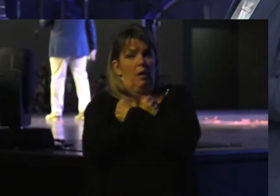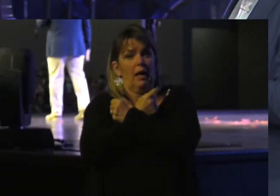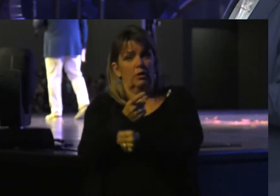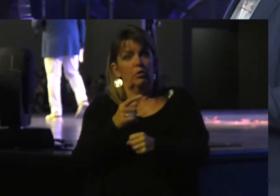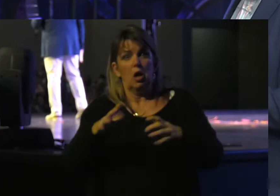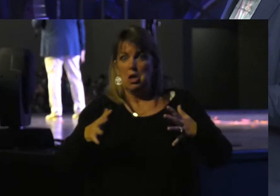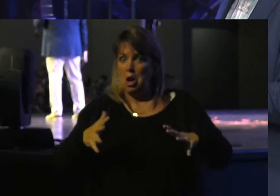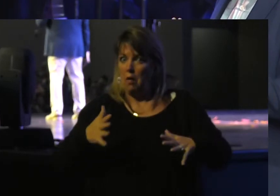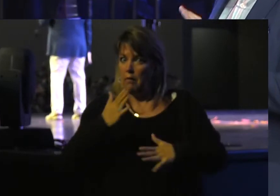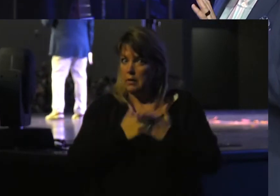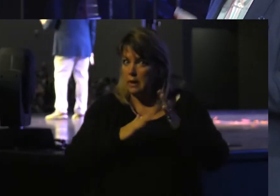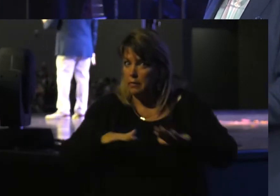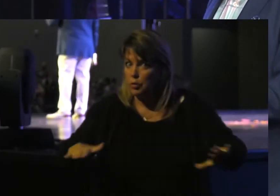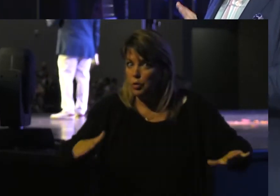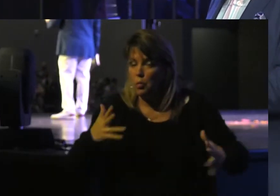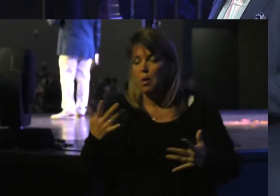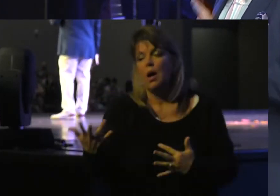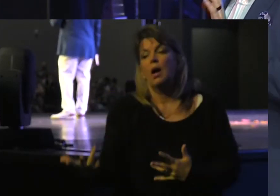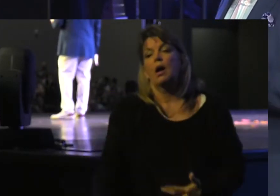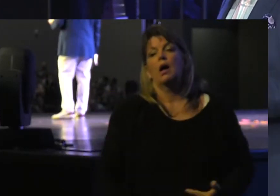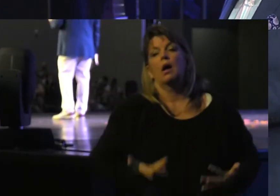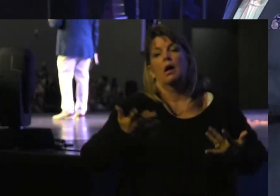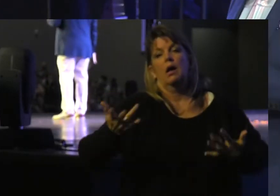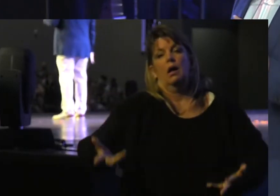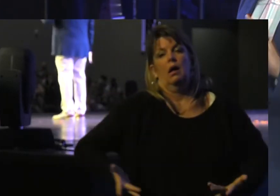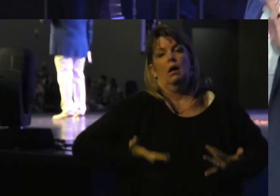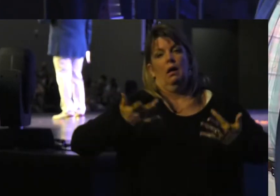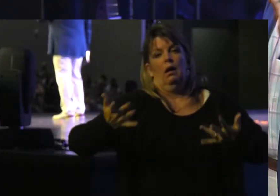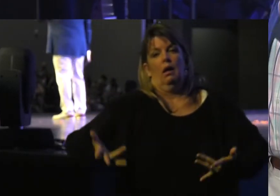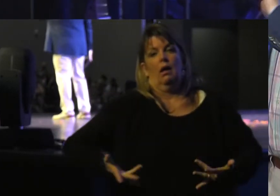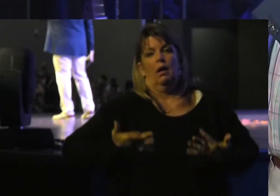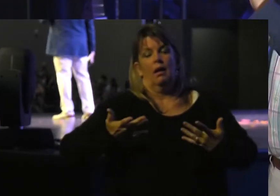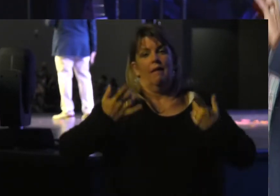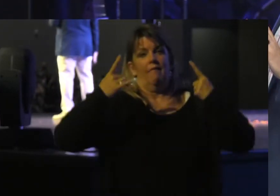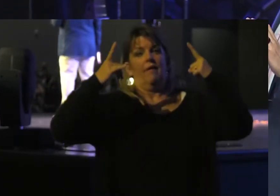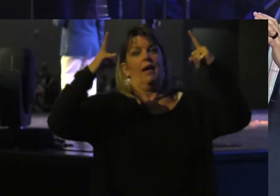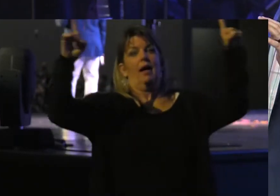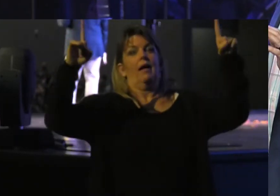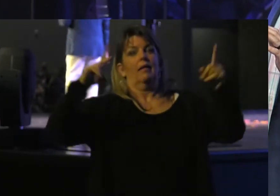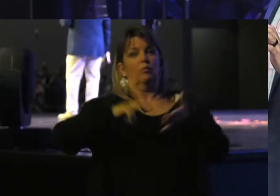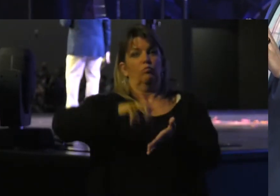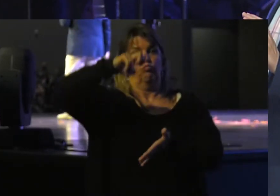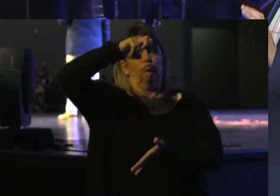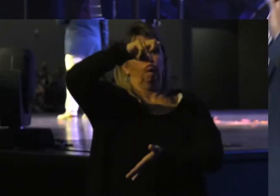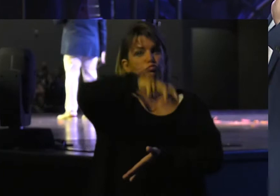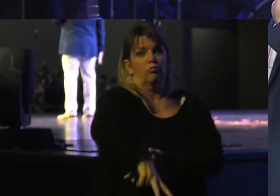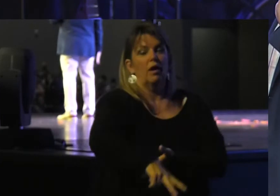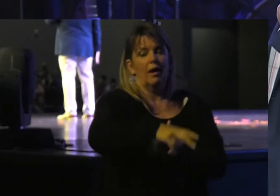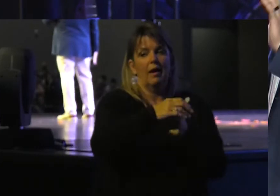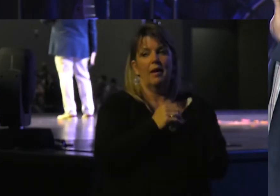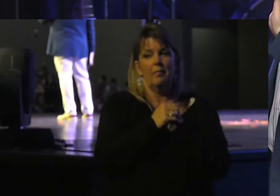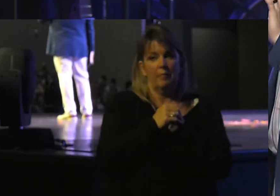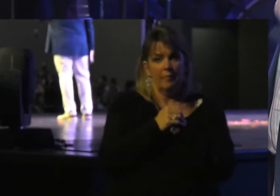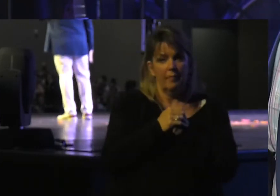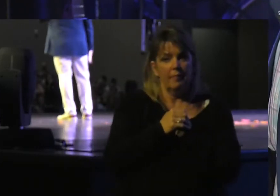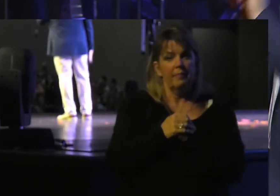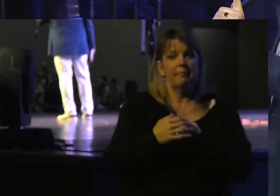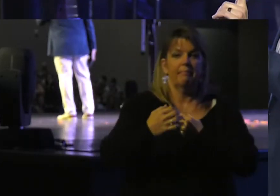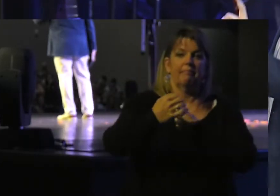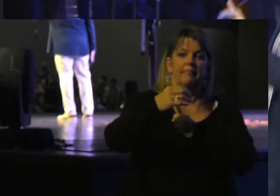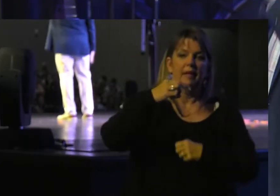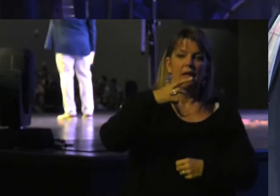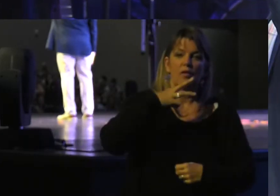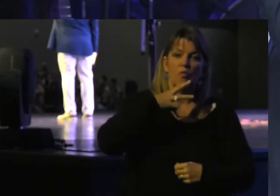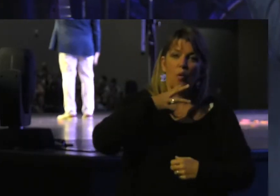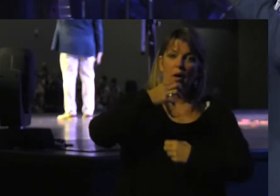nervously Some children Will wait And wait And wait But finally When they jump They'll land Simultaneously In the